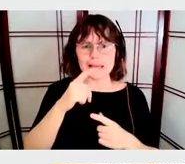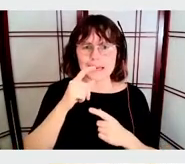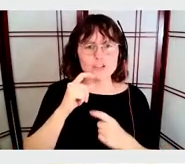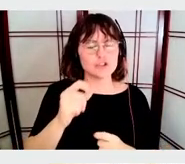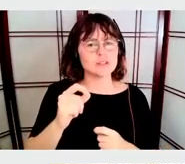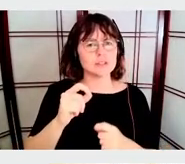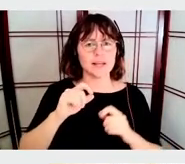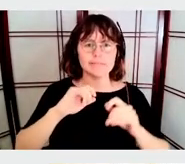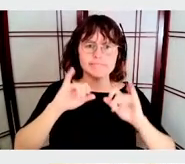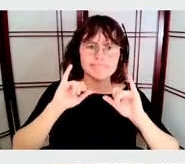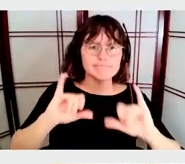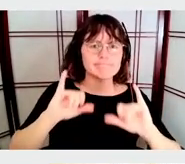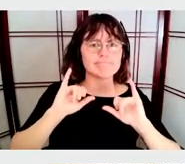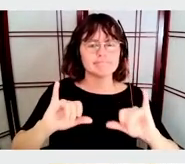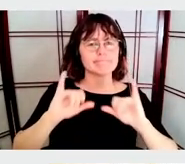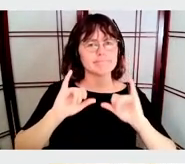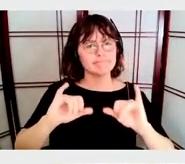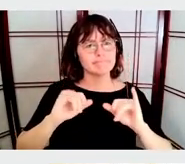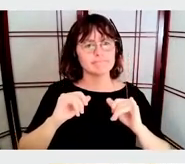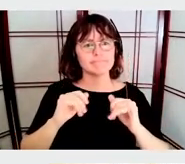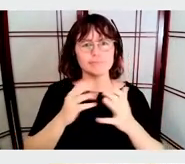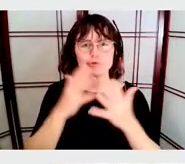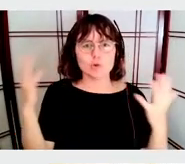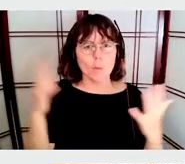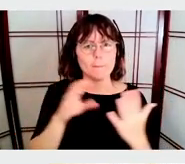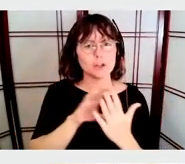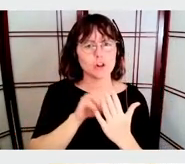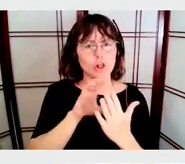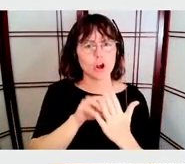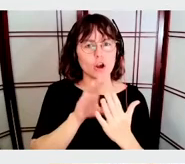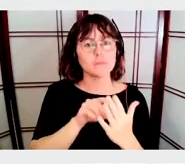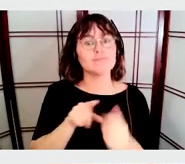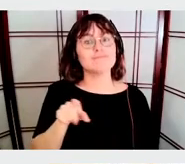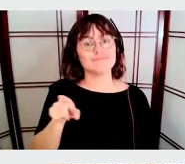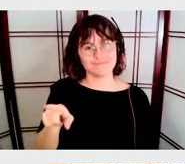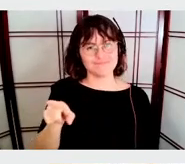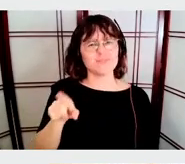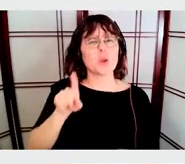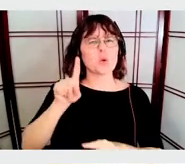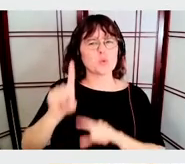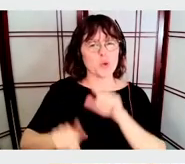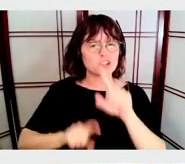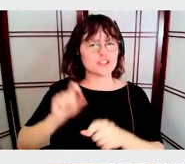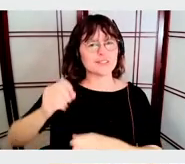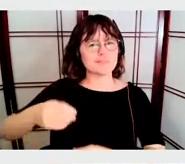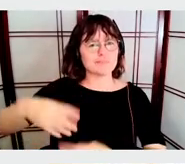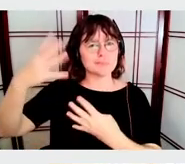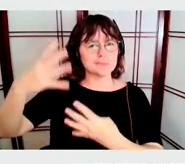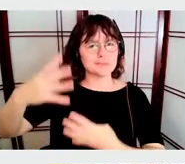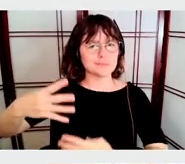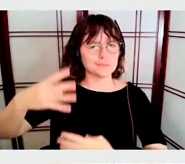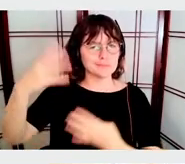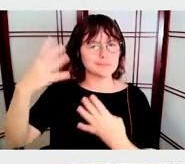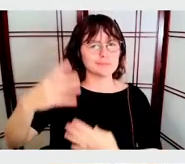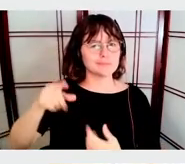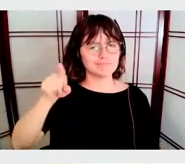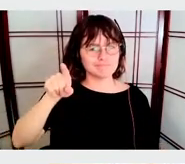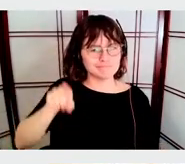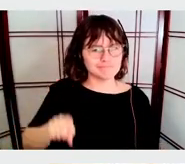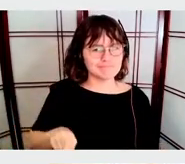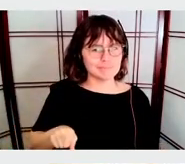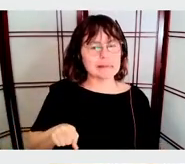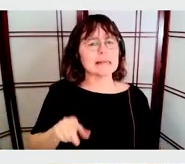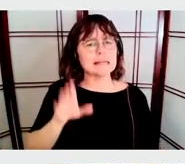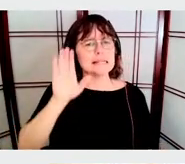There are, um, quite a number of questions that are coming in and they seem to be in two,